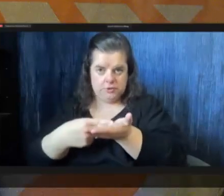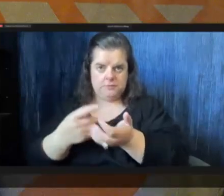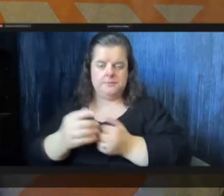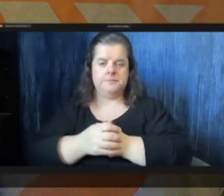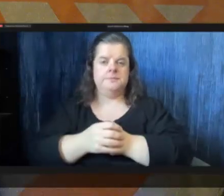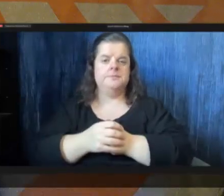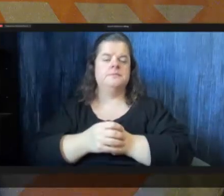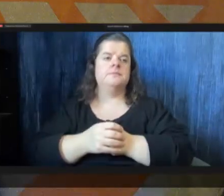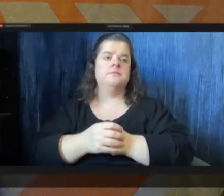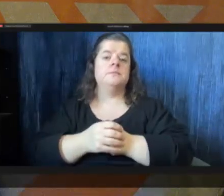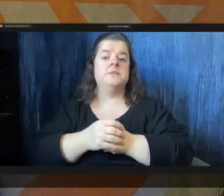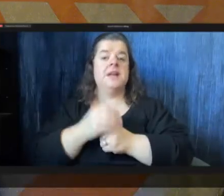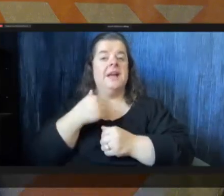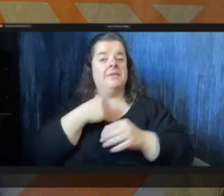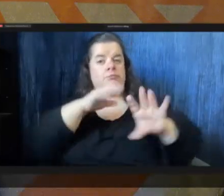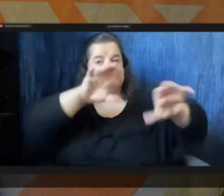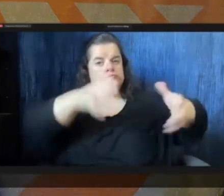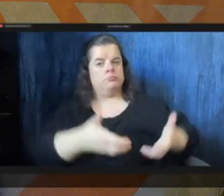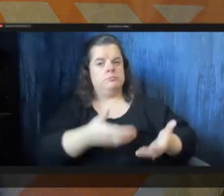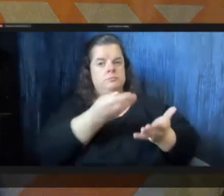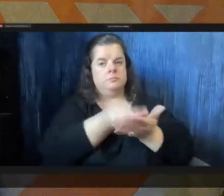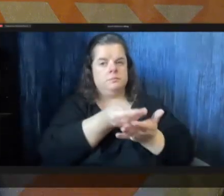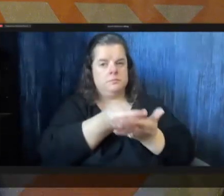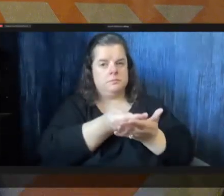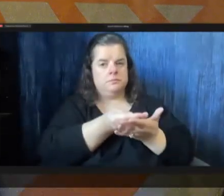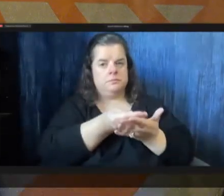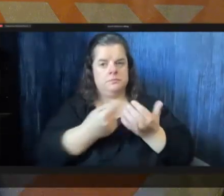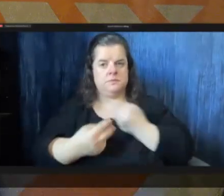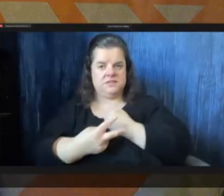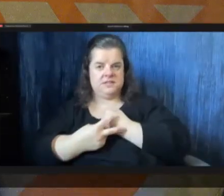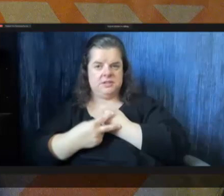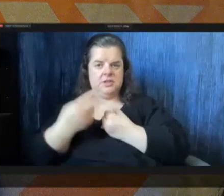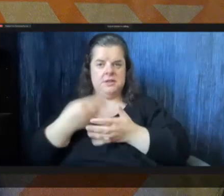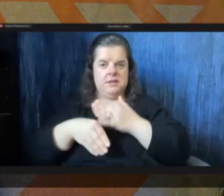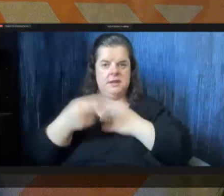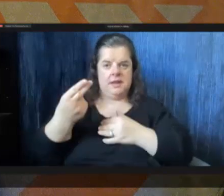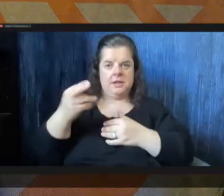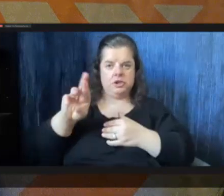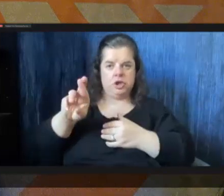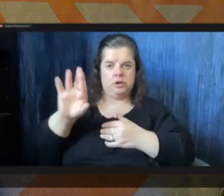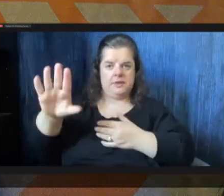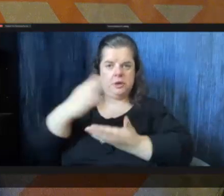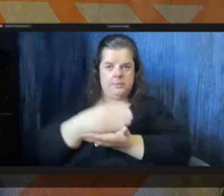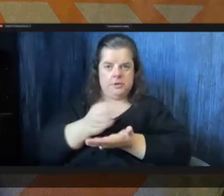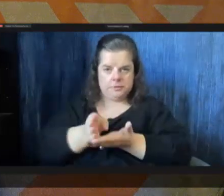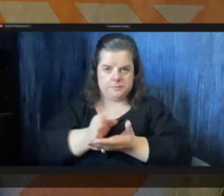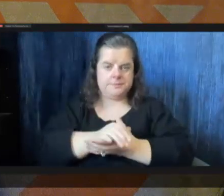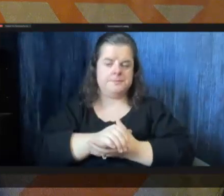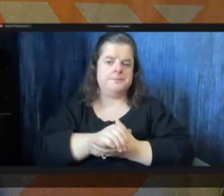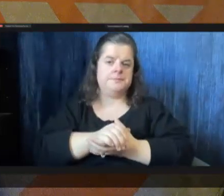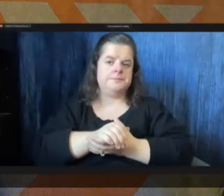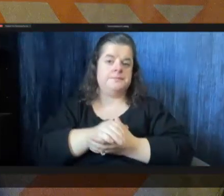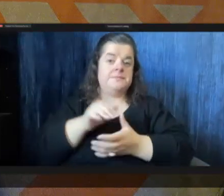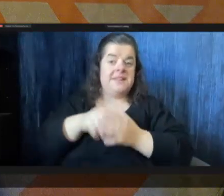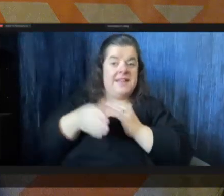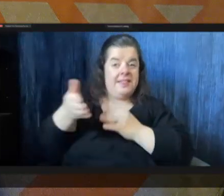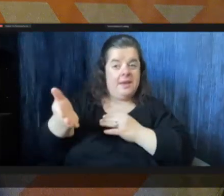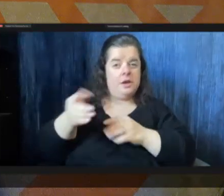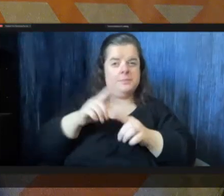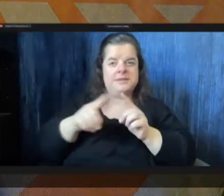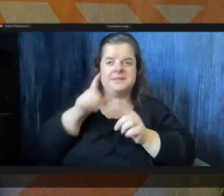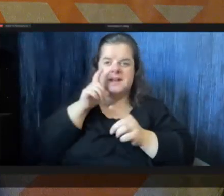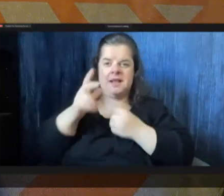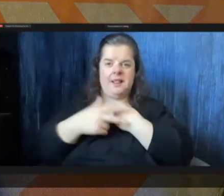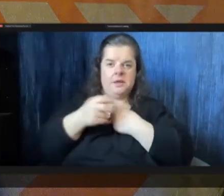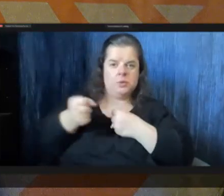um there's a pot of money that is set aside in human resources budget so the it's in there it's just not allocated yet